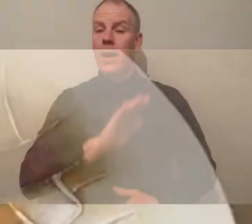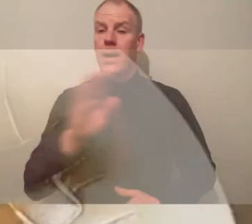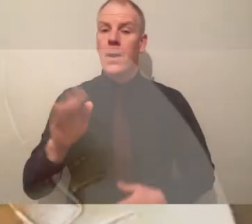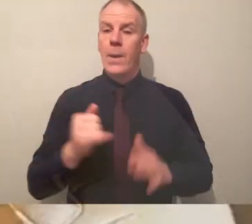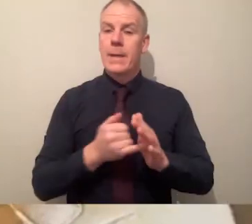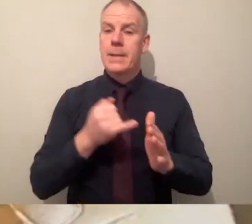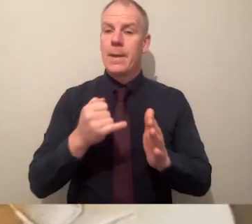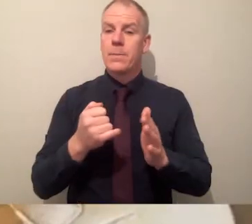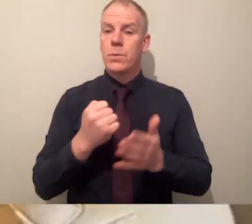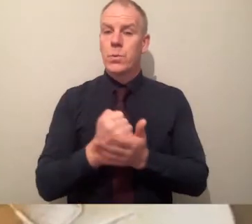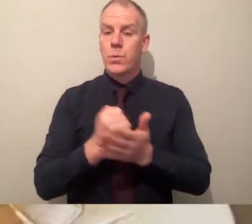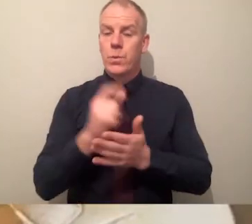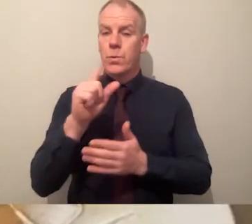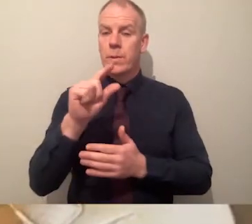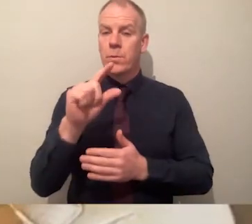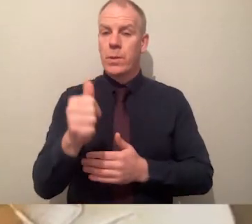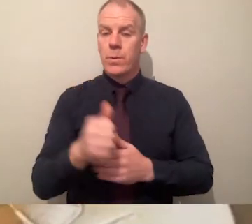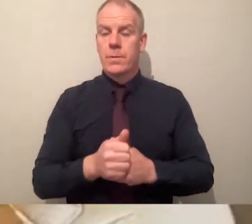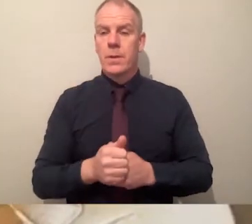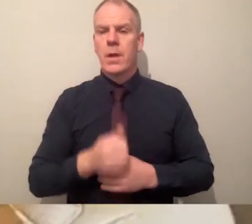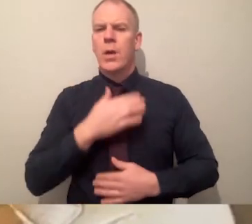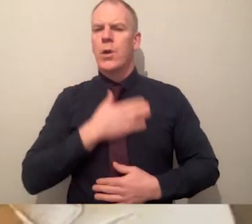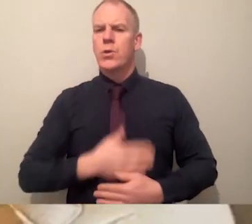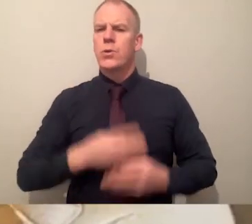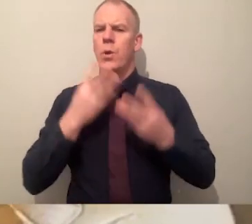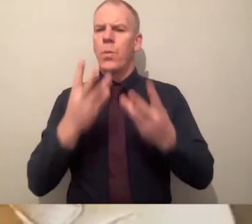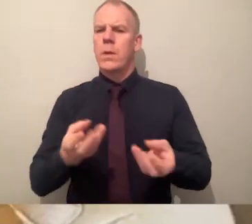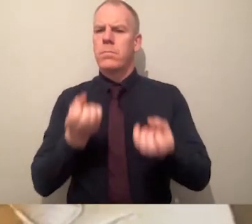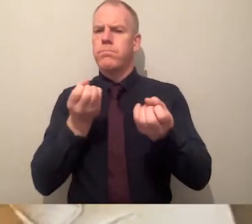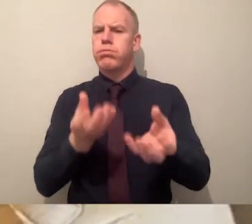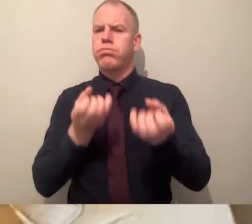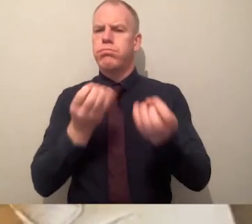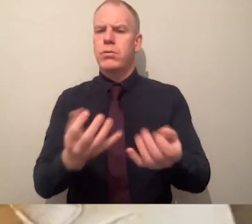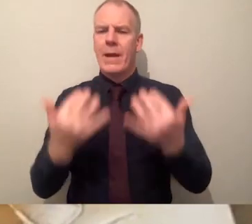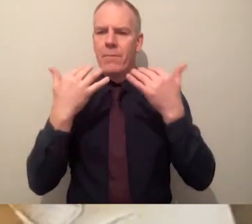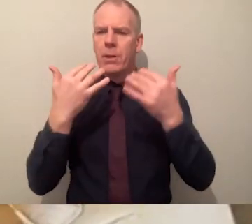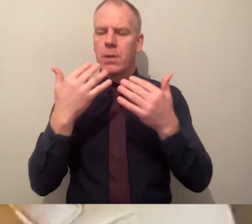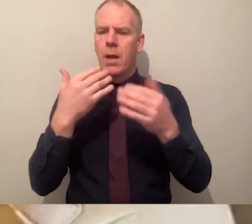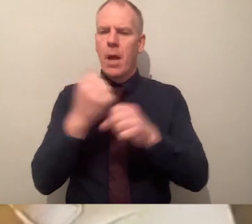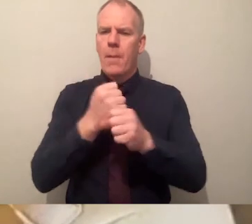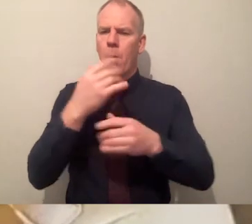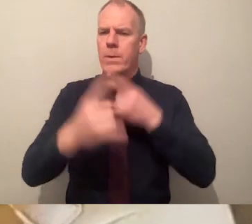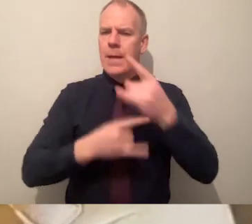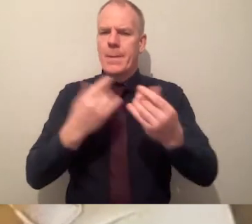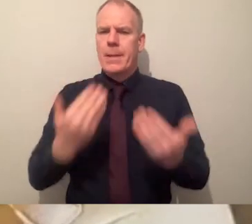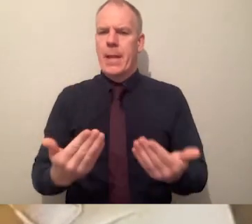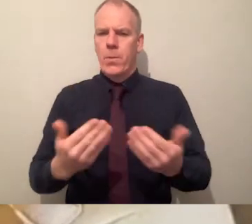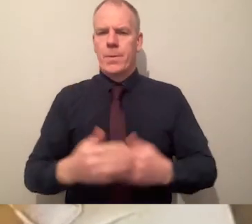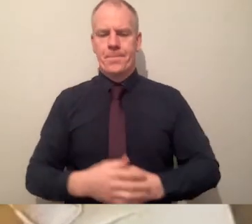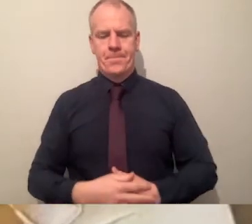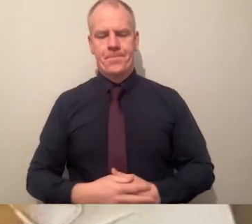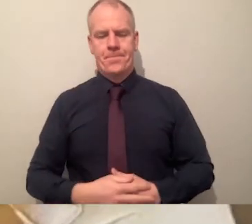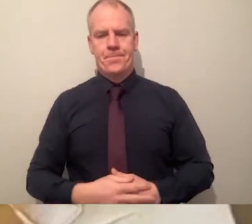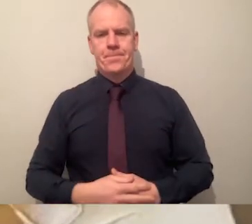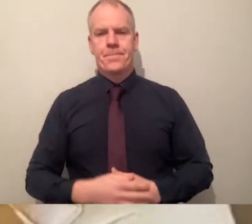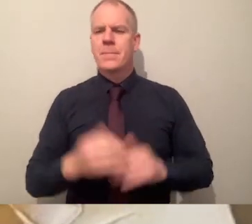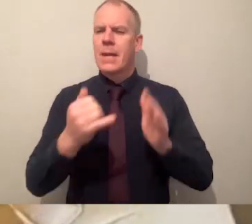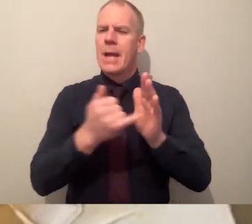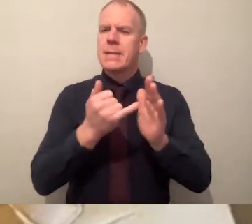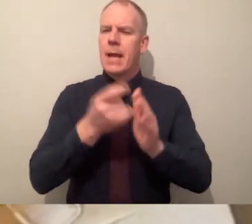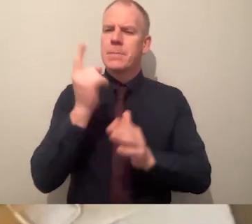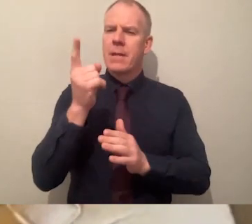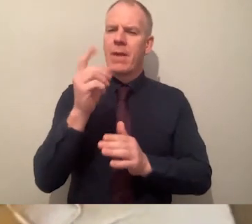Hello to the exam students of 2021. I'm just taking some time to update you on where we're at at this point in time.